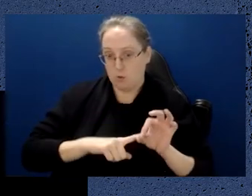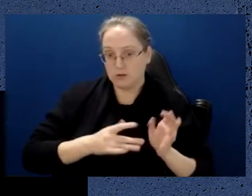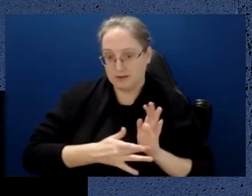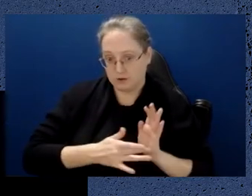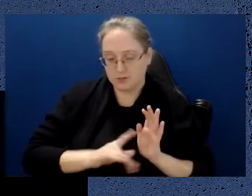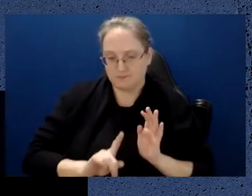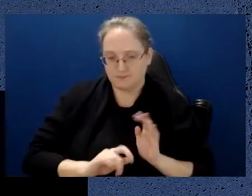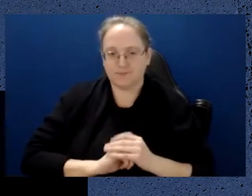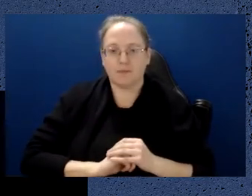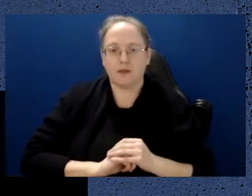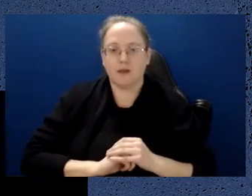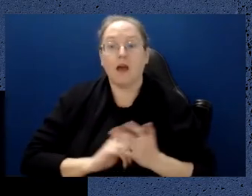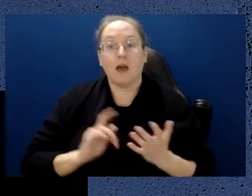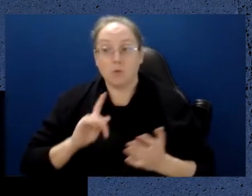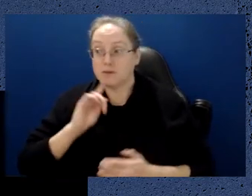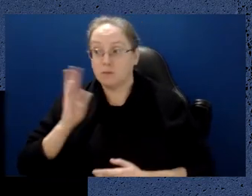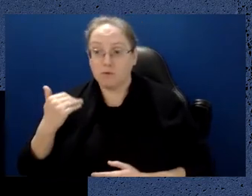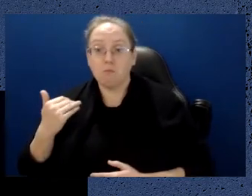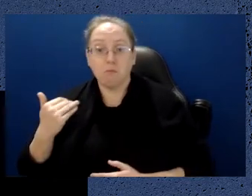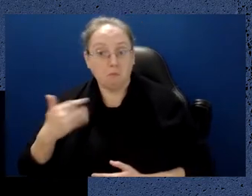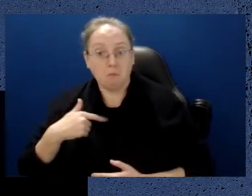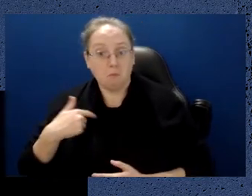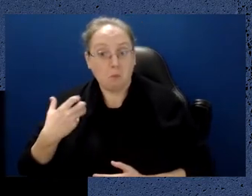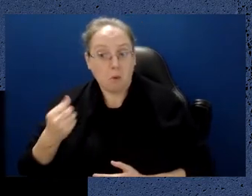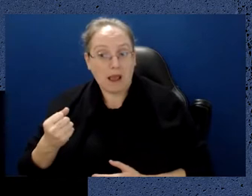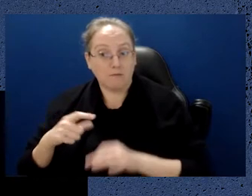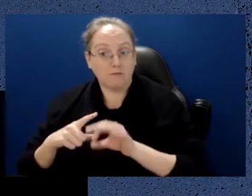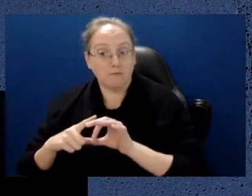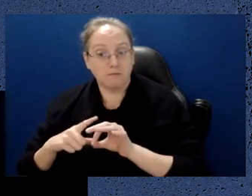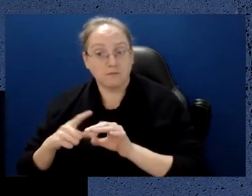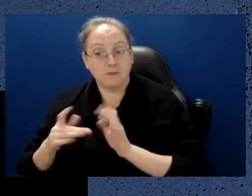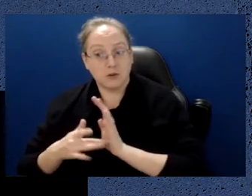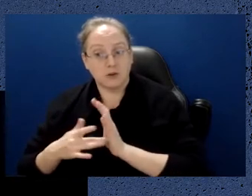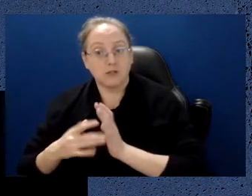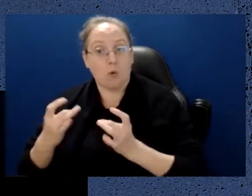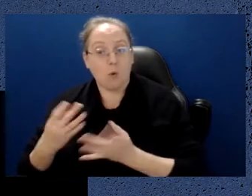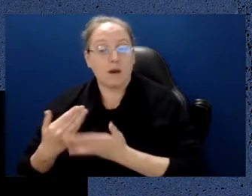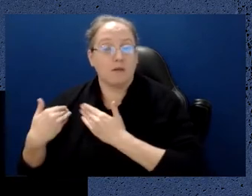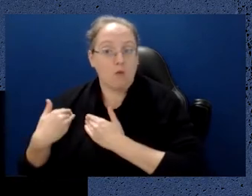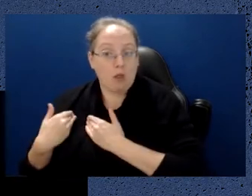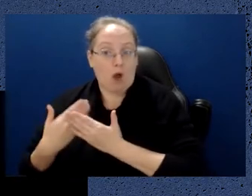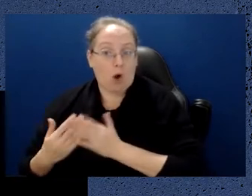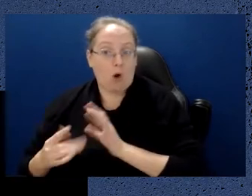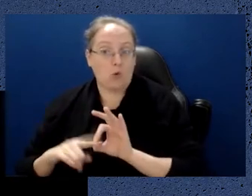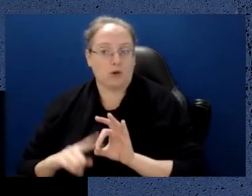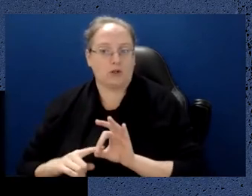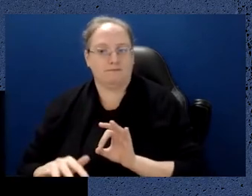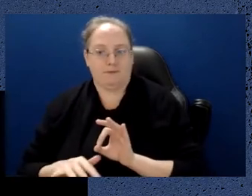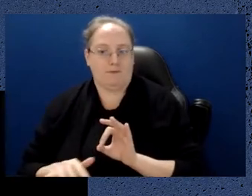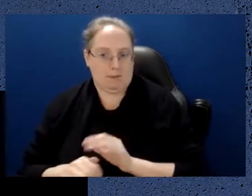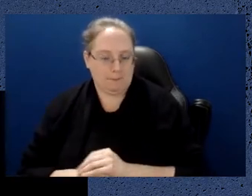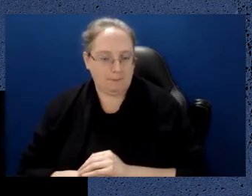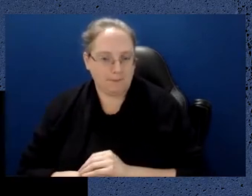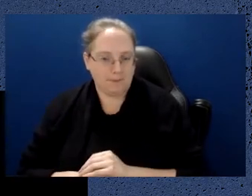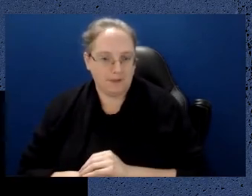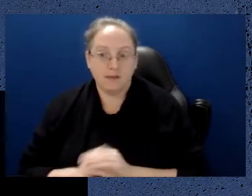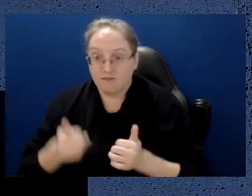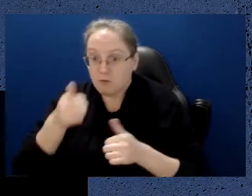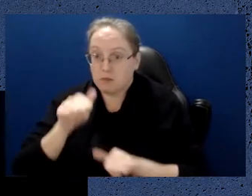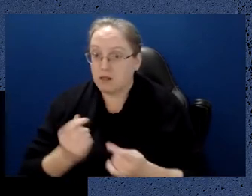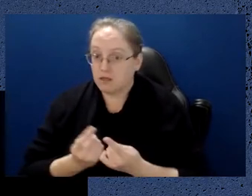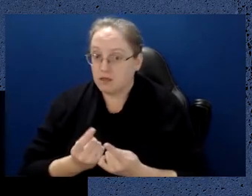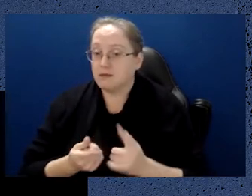do actually have technologies that are predicated on quantum things and a familiar technology is